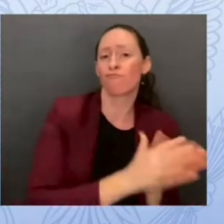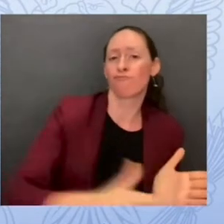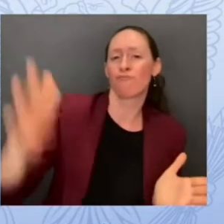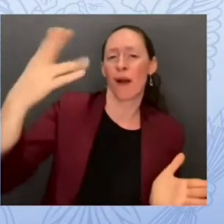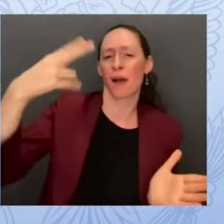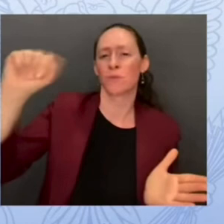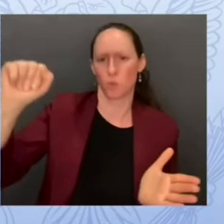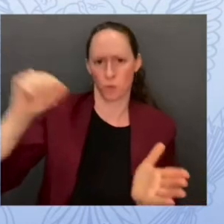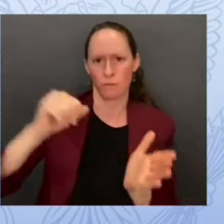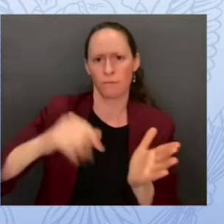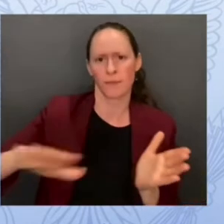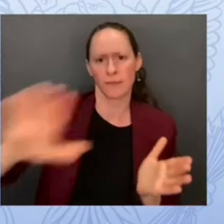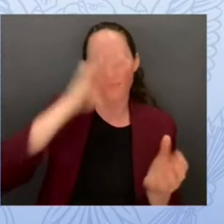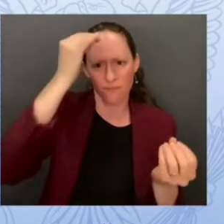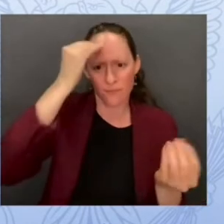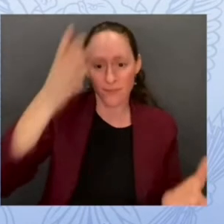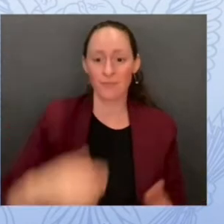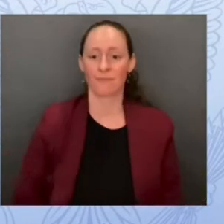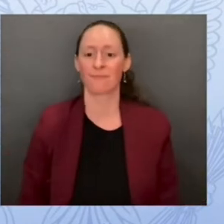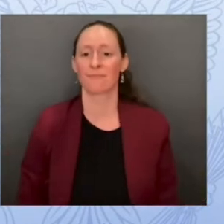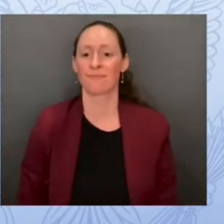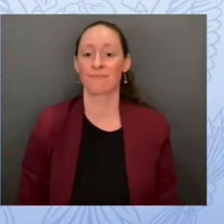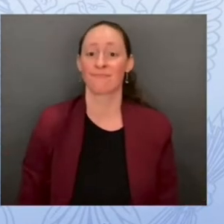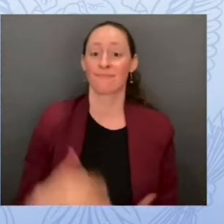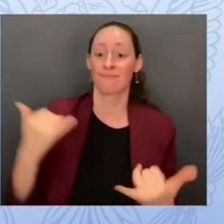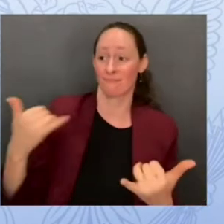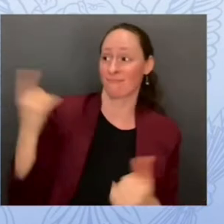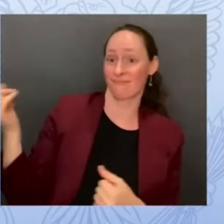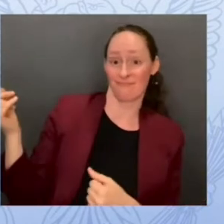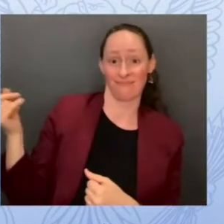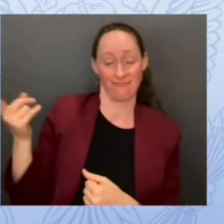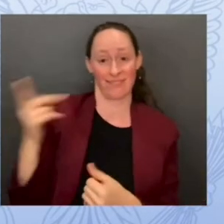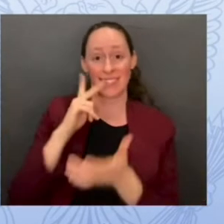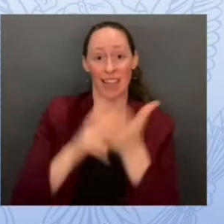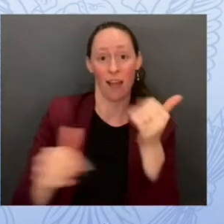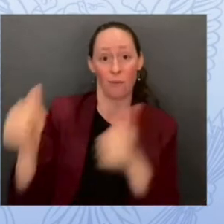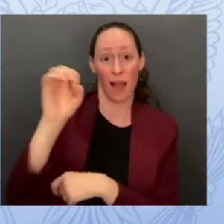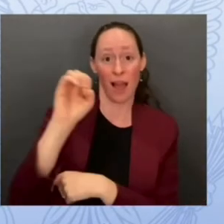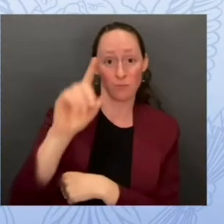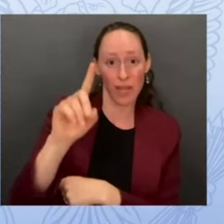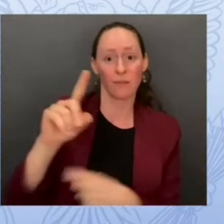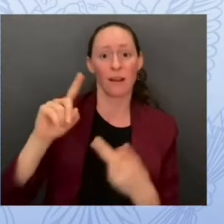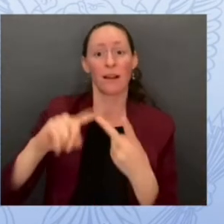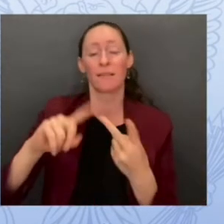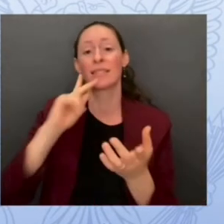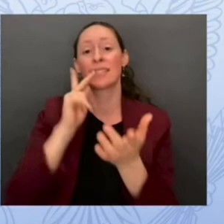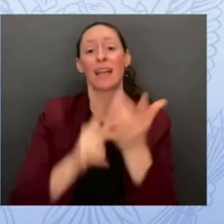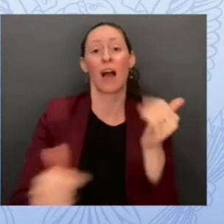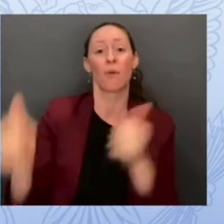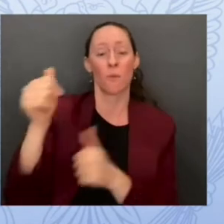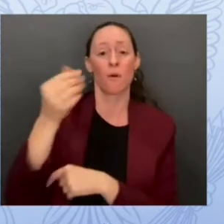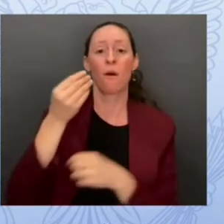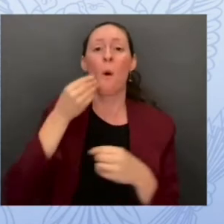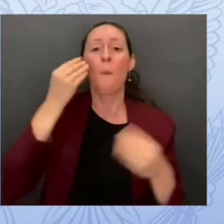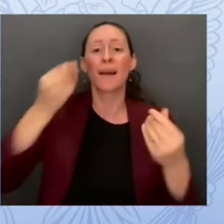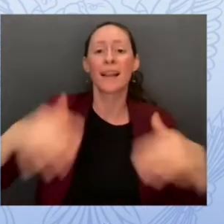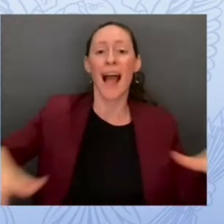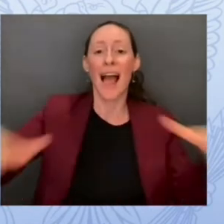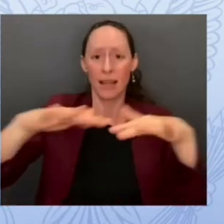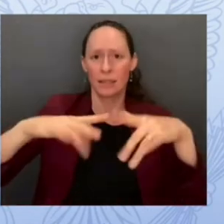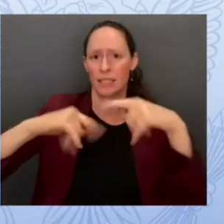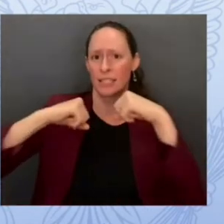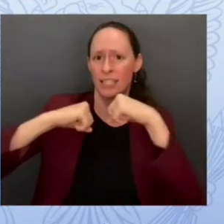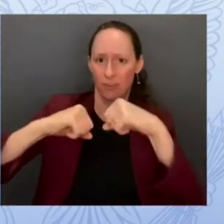the Secretary of Education the Secretary of Homeland Security and the chairwoman of the Federal Communications